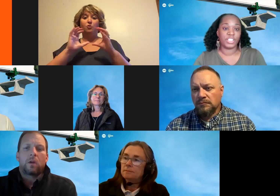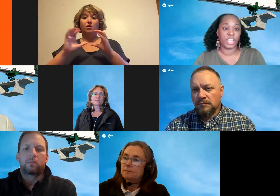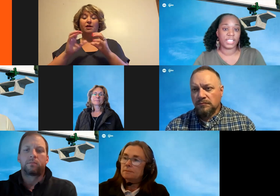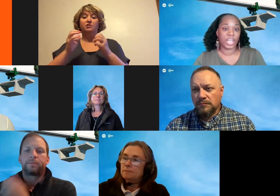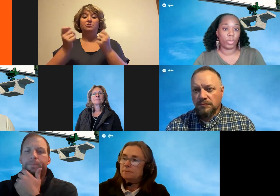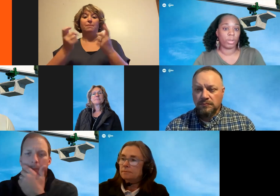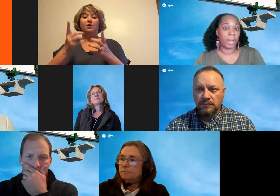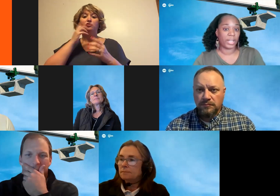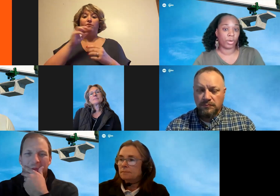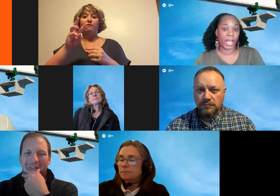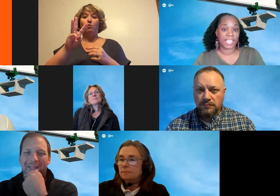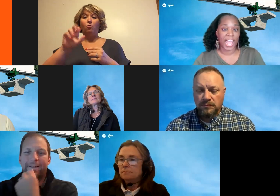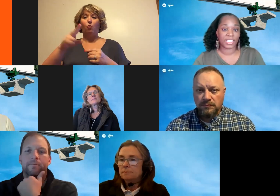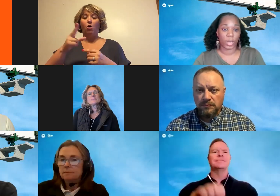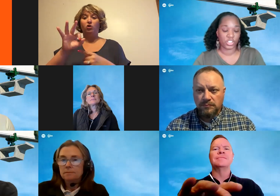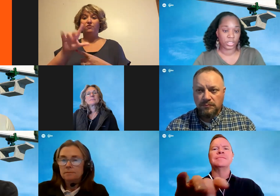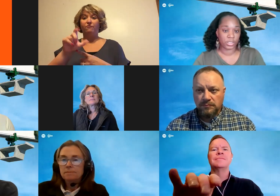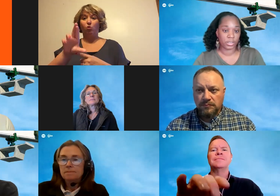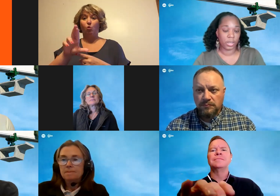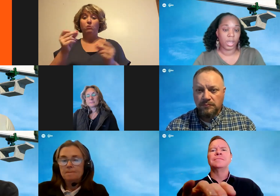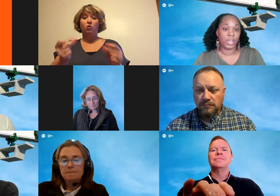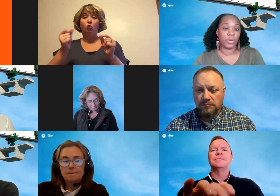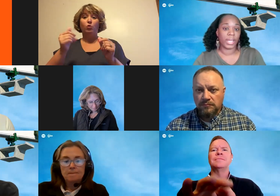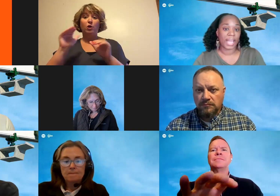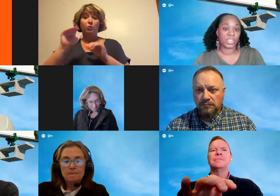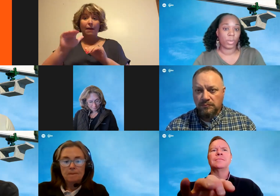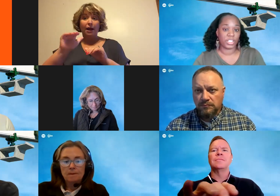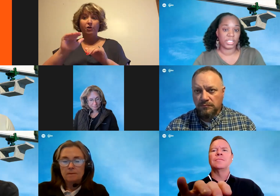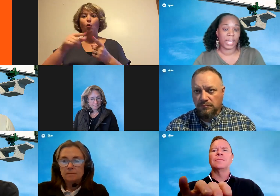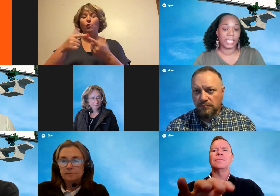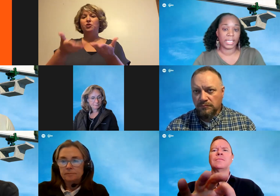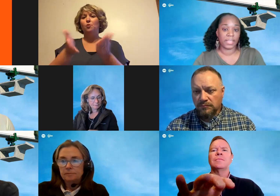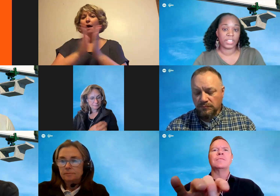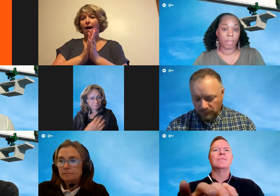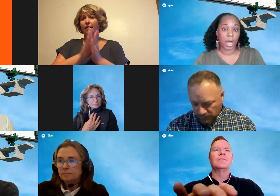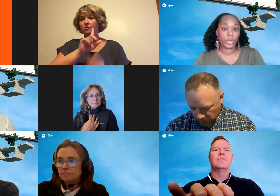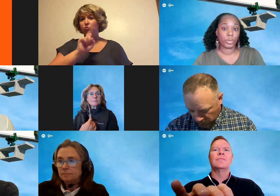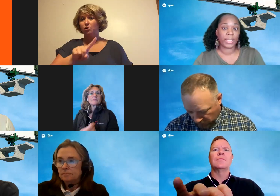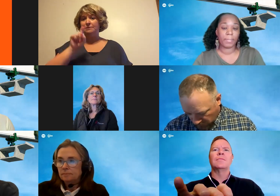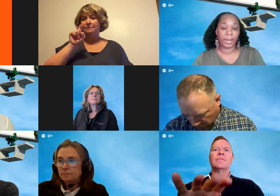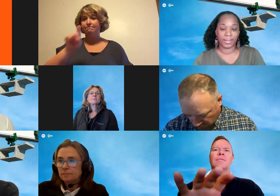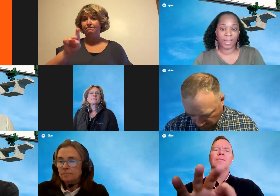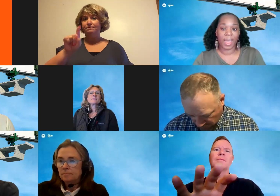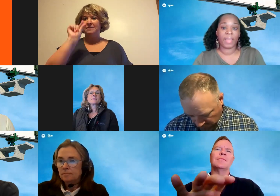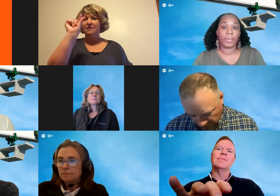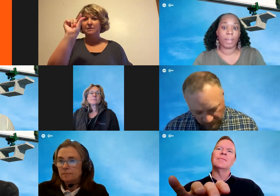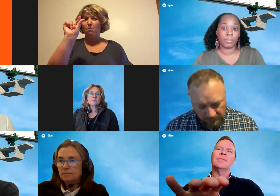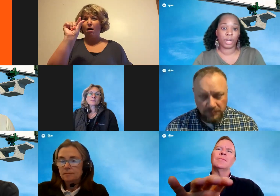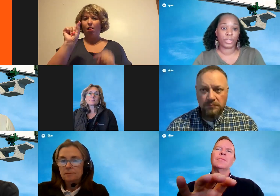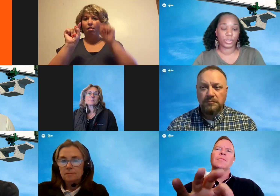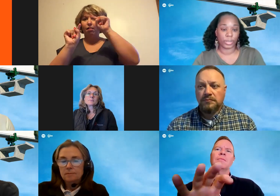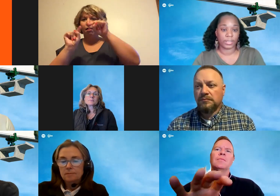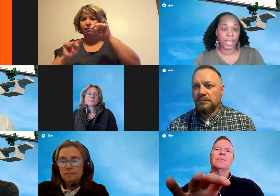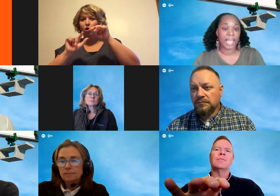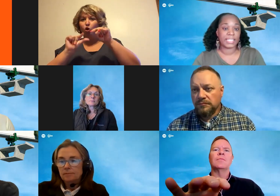Just a quick reminder on how to ask questions. You can ask questions by clicking the small Q&A button at the